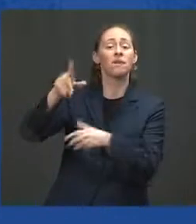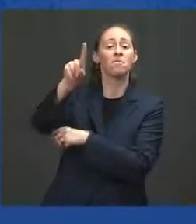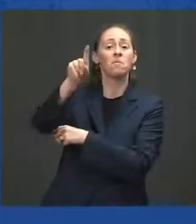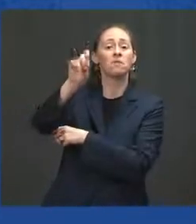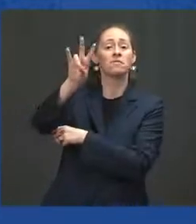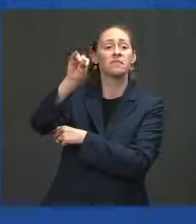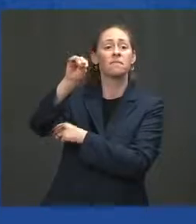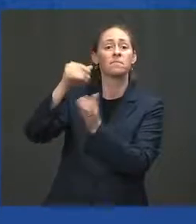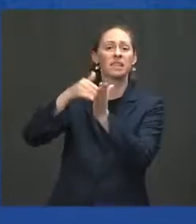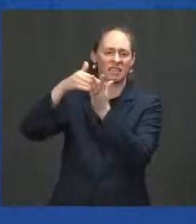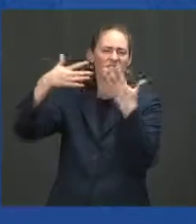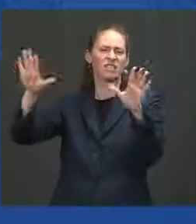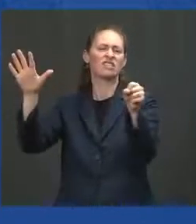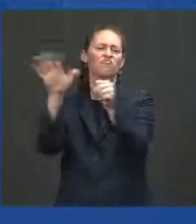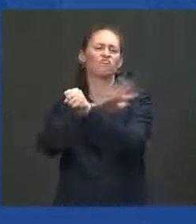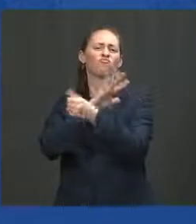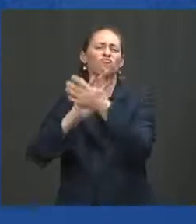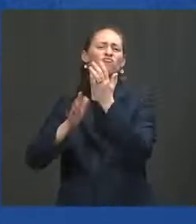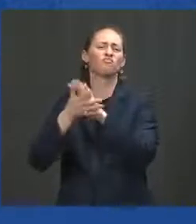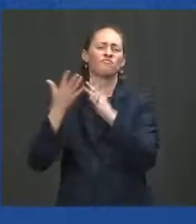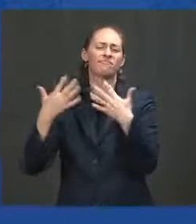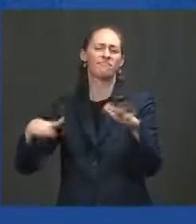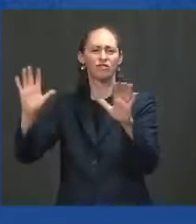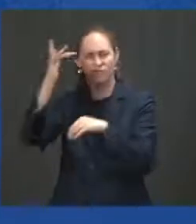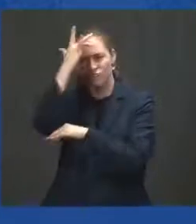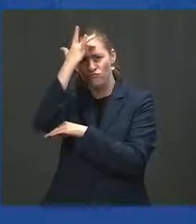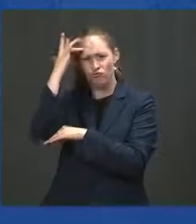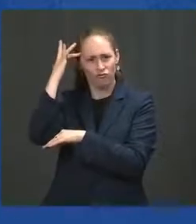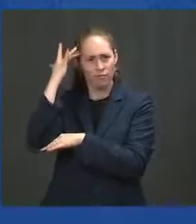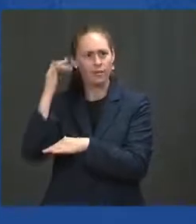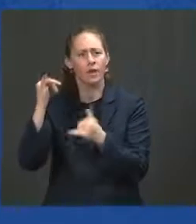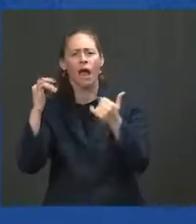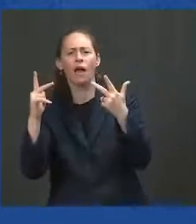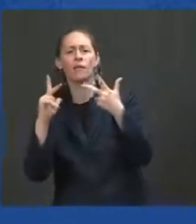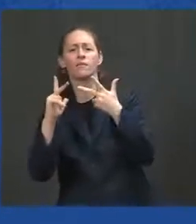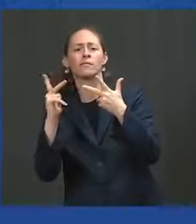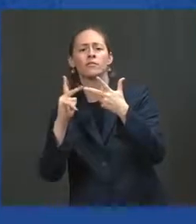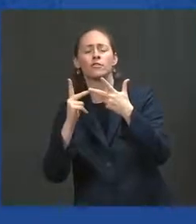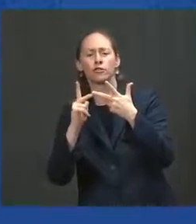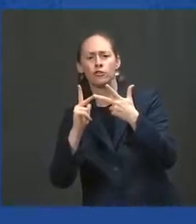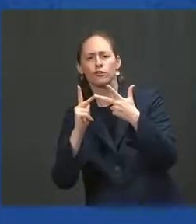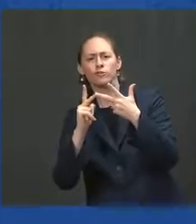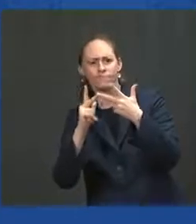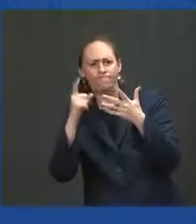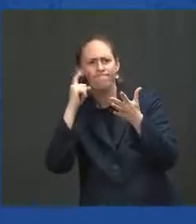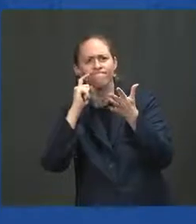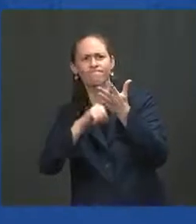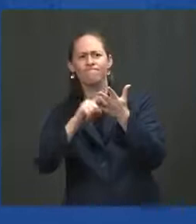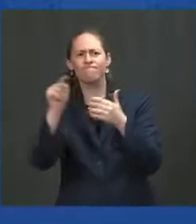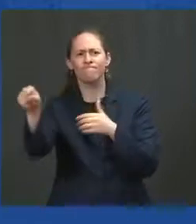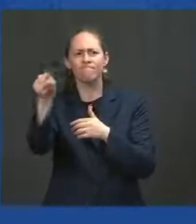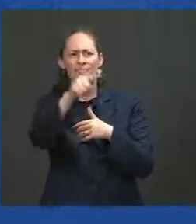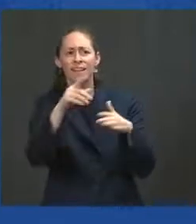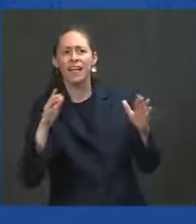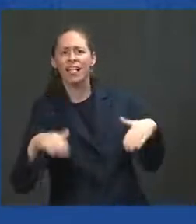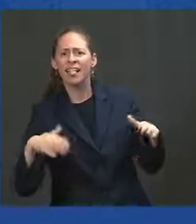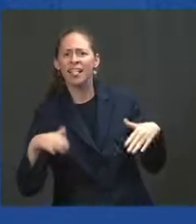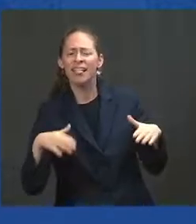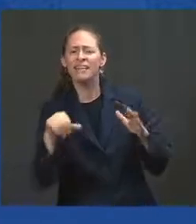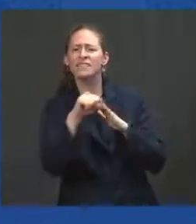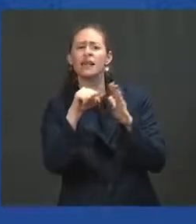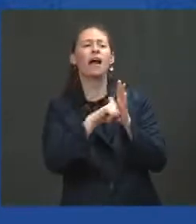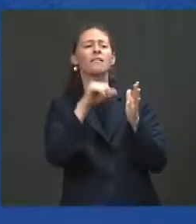are seeing their vaccination rates grow faster. In fact, in Alabama, Arkansas, Louisiana, and Mississippi,